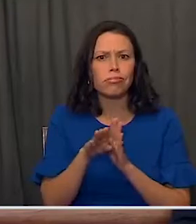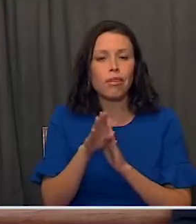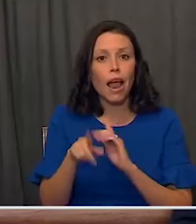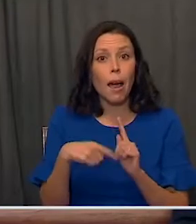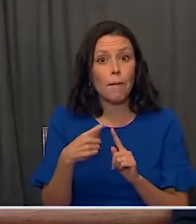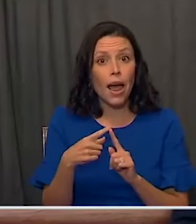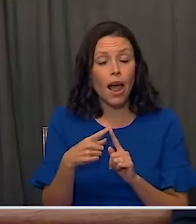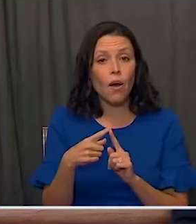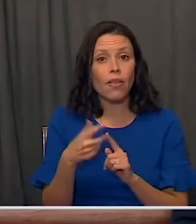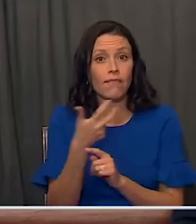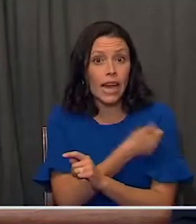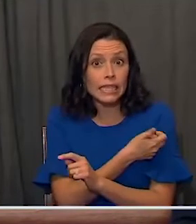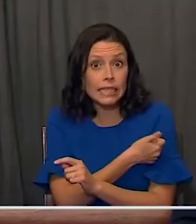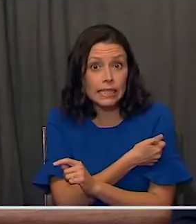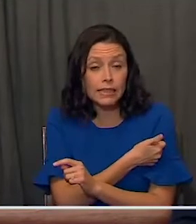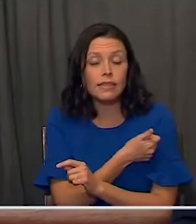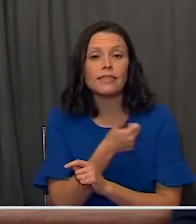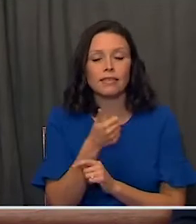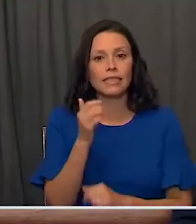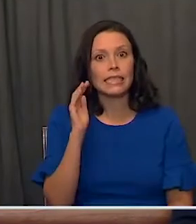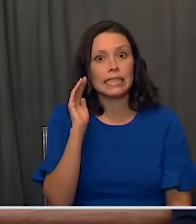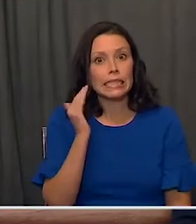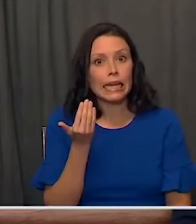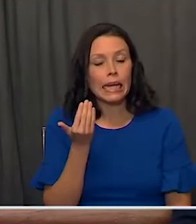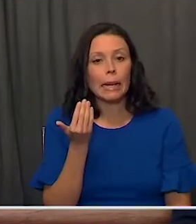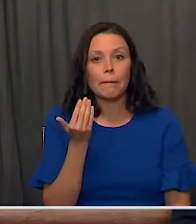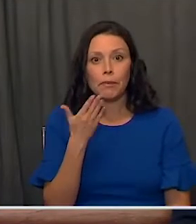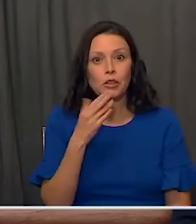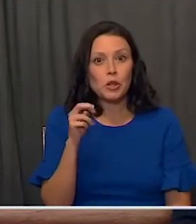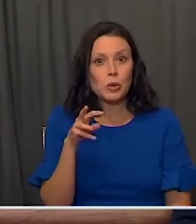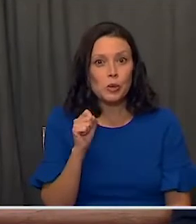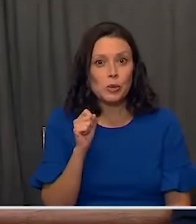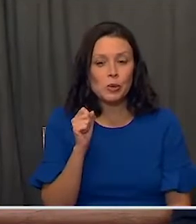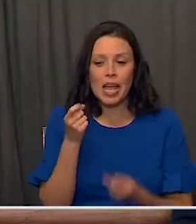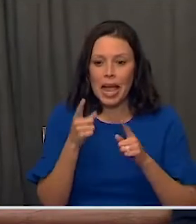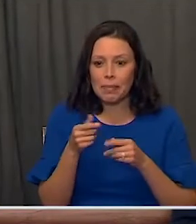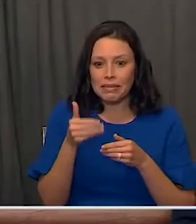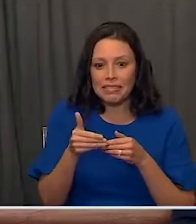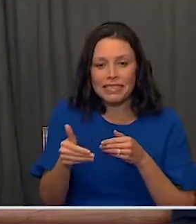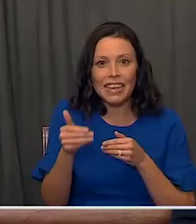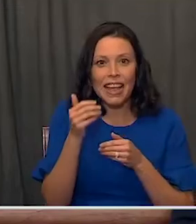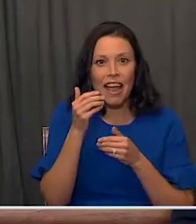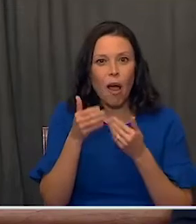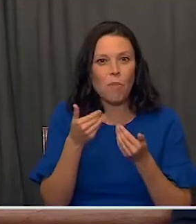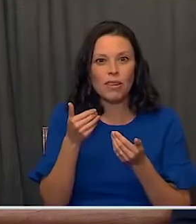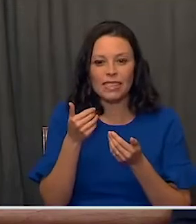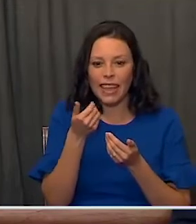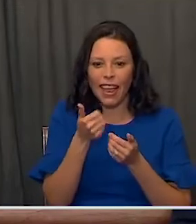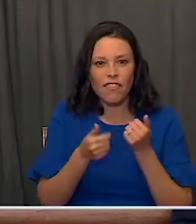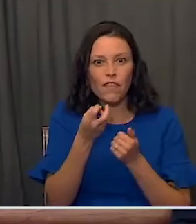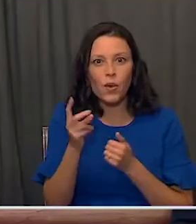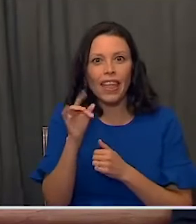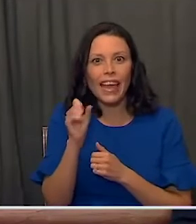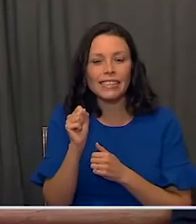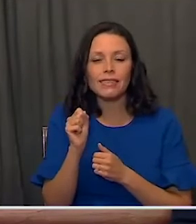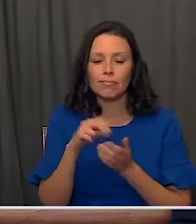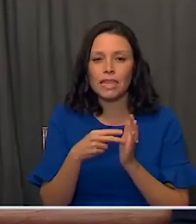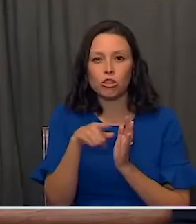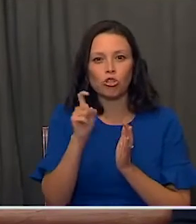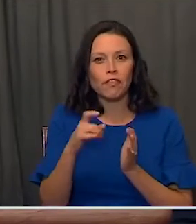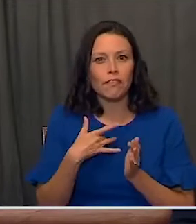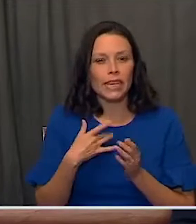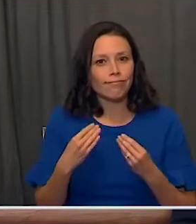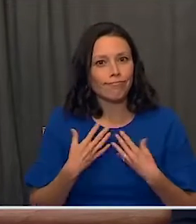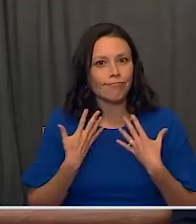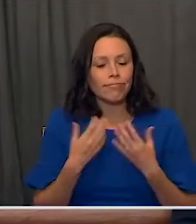of vaccines. That seems like with good news happening every couple of days. That's a great encouragement to the American people. And then